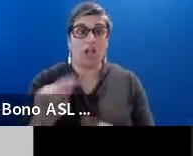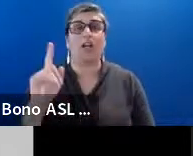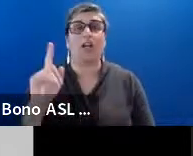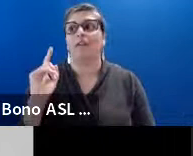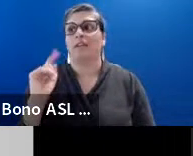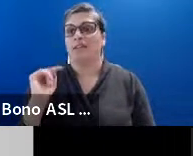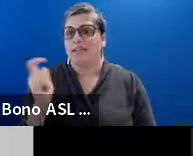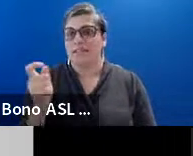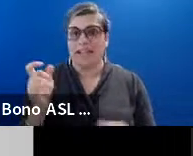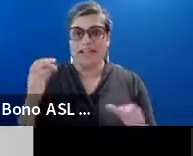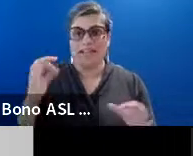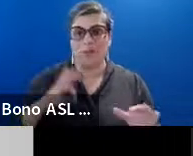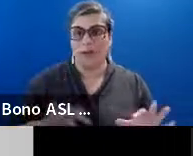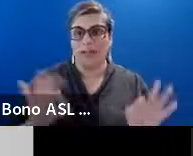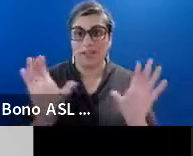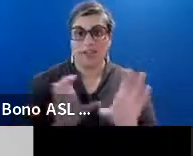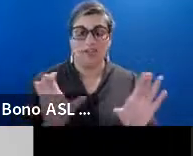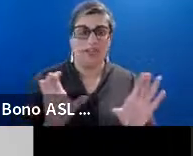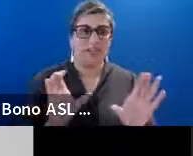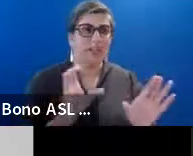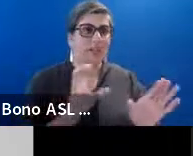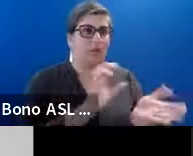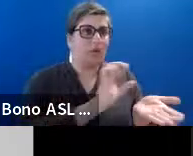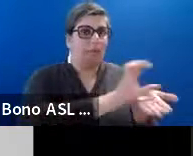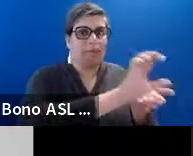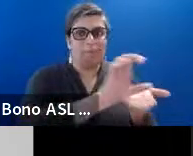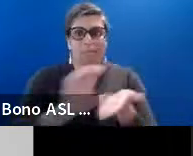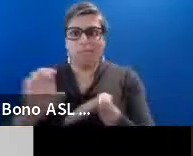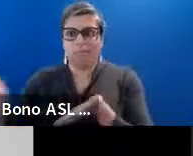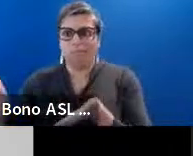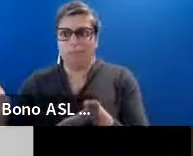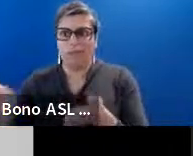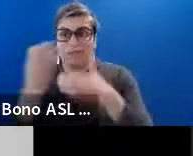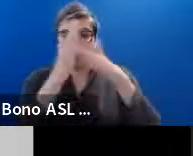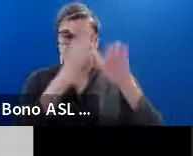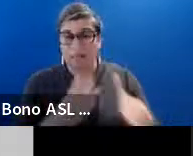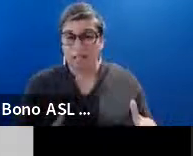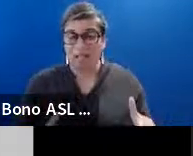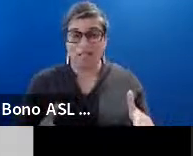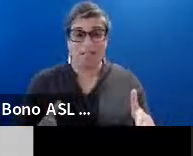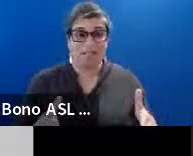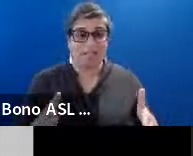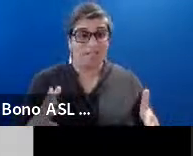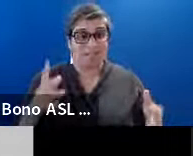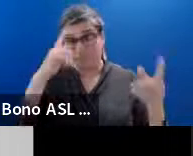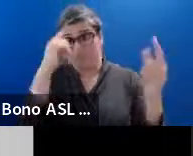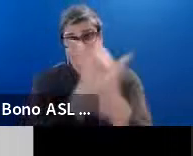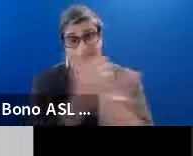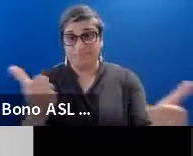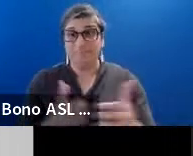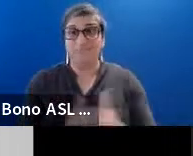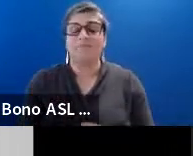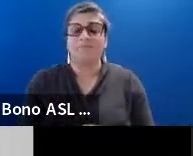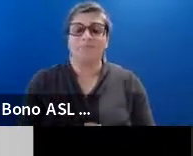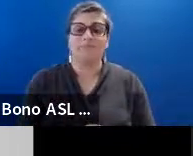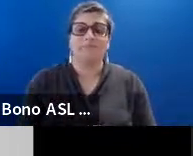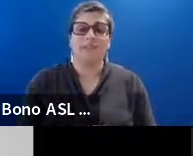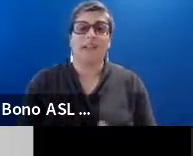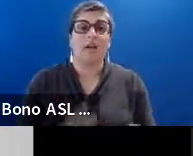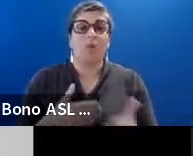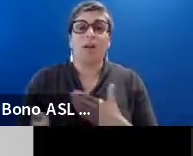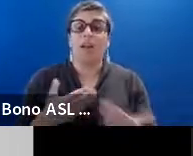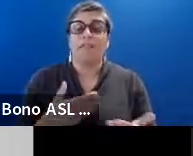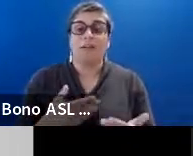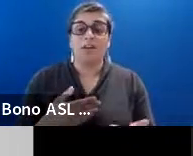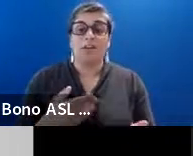,000 each person. A thousand. Split it. However many ways you want. Um. And then unused credits can be carried forward for